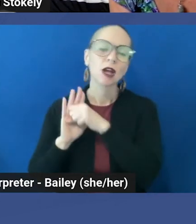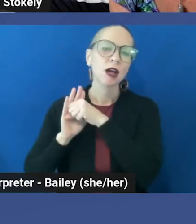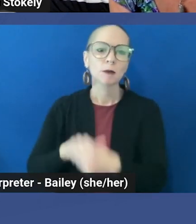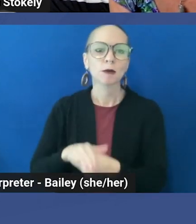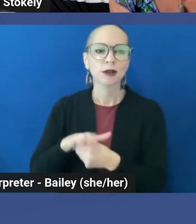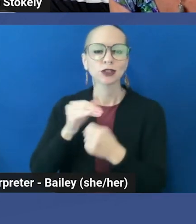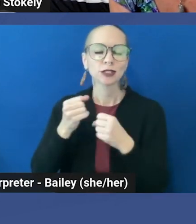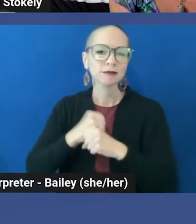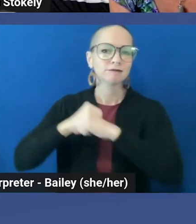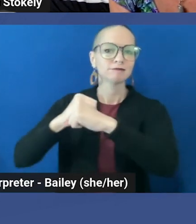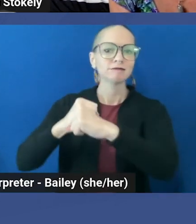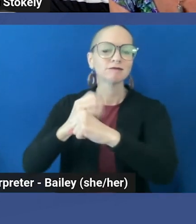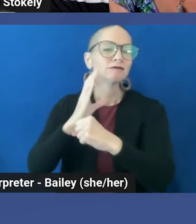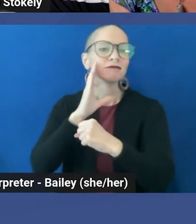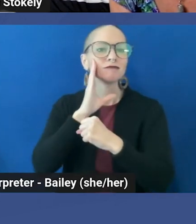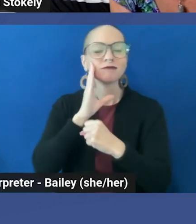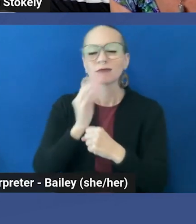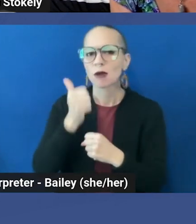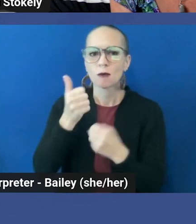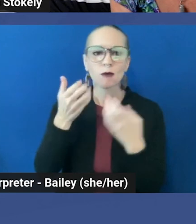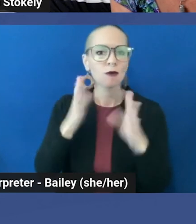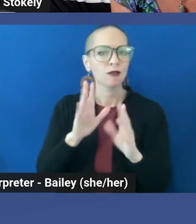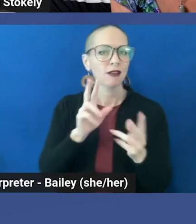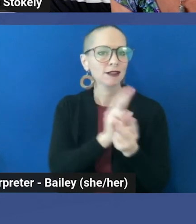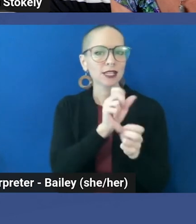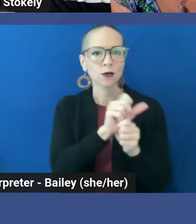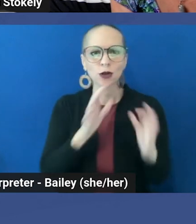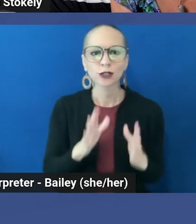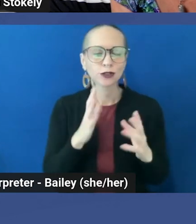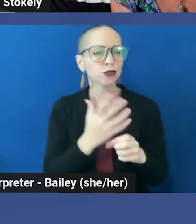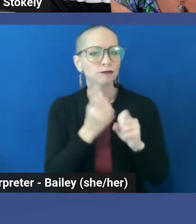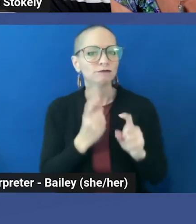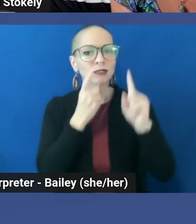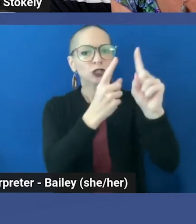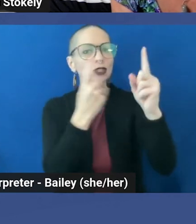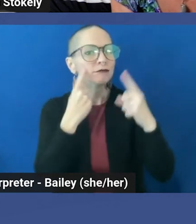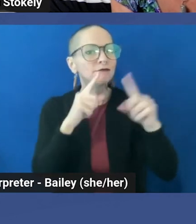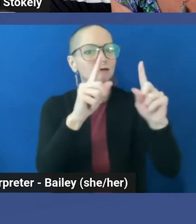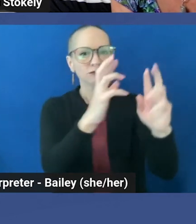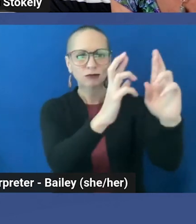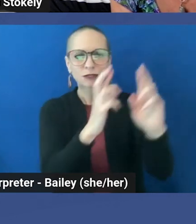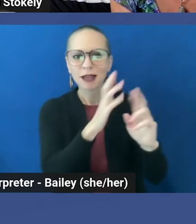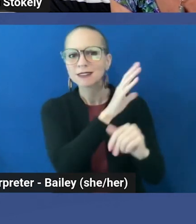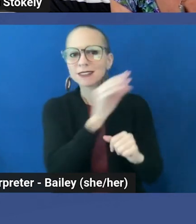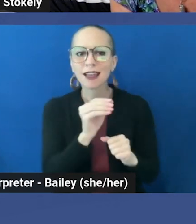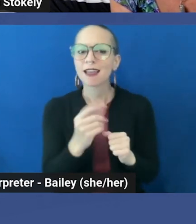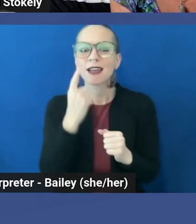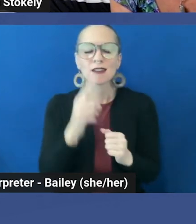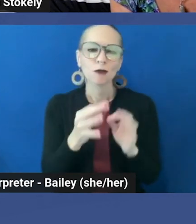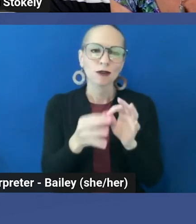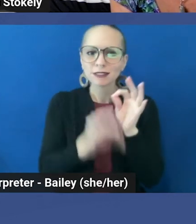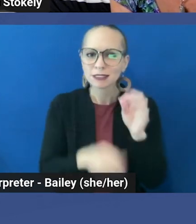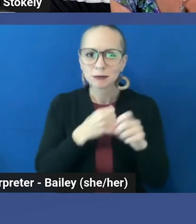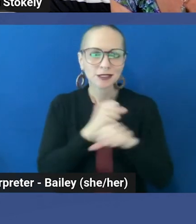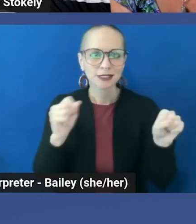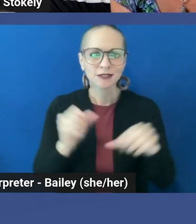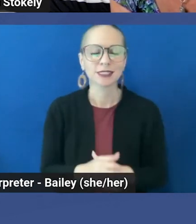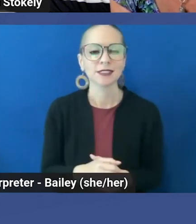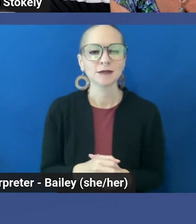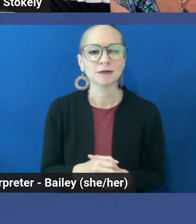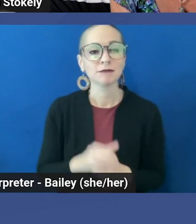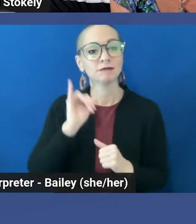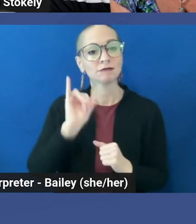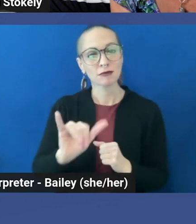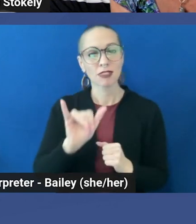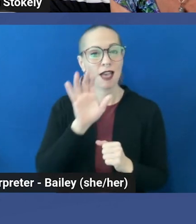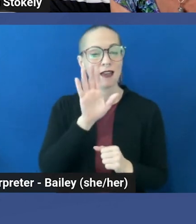that prevents sex workers from achieving recognition and respect and even simple safety. This